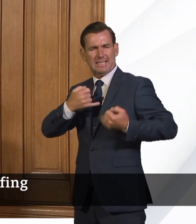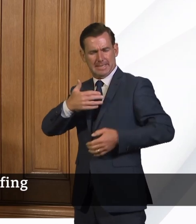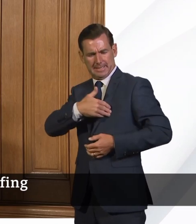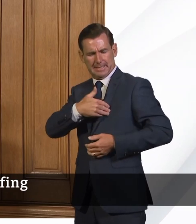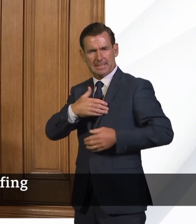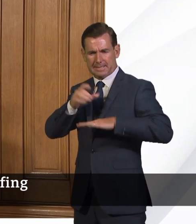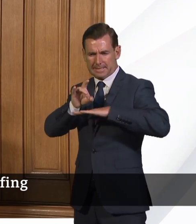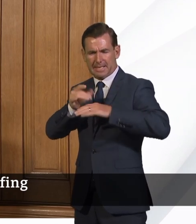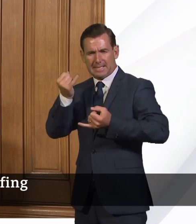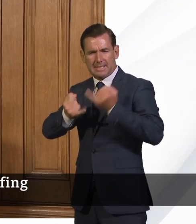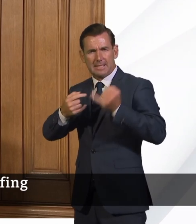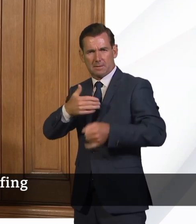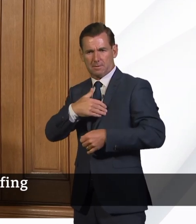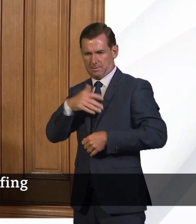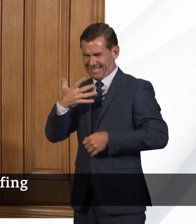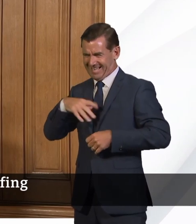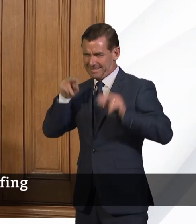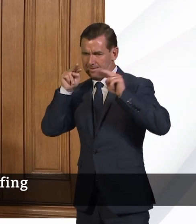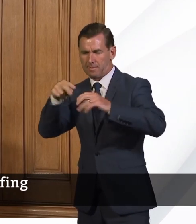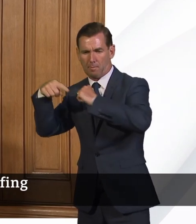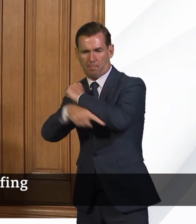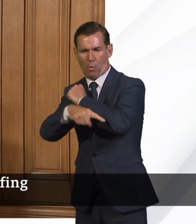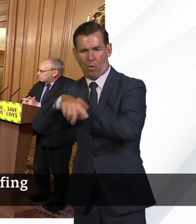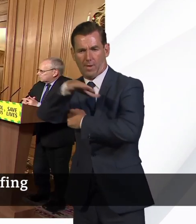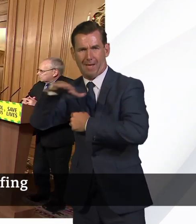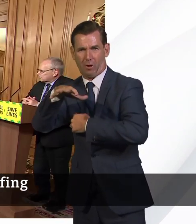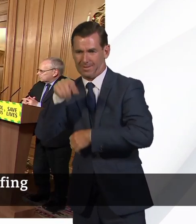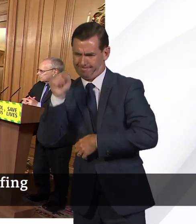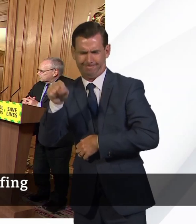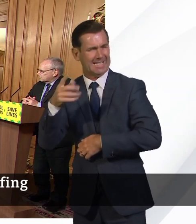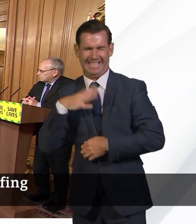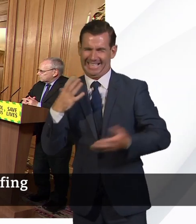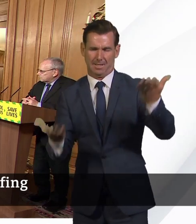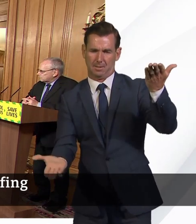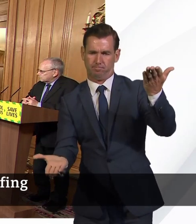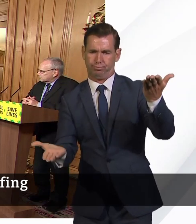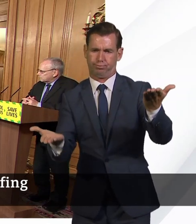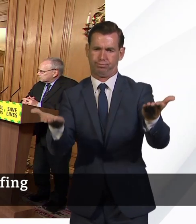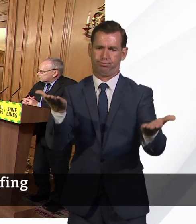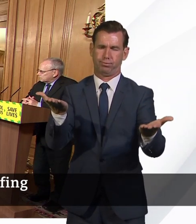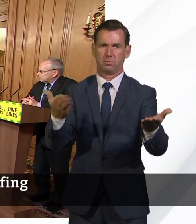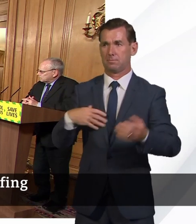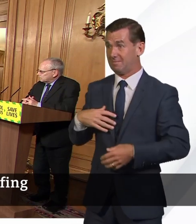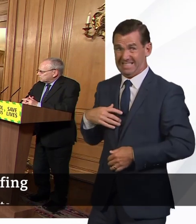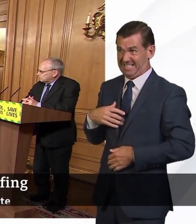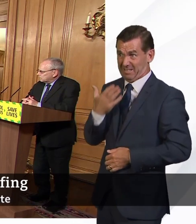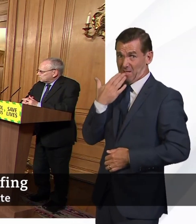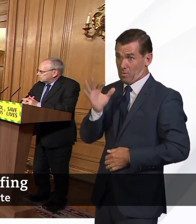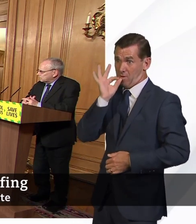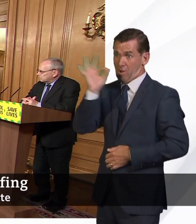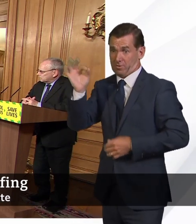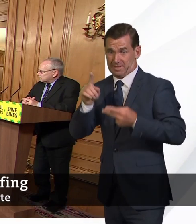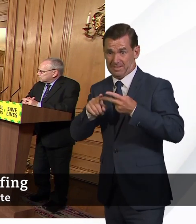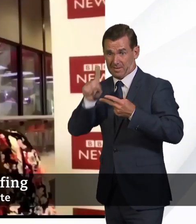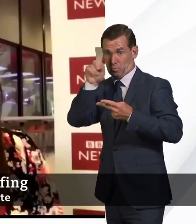because it is absolutely crucial that we narrow the gap in health inequalities. Thank you. If I can just ask a quick follow-up question also to you and